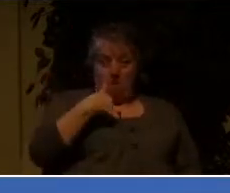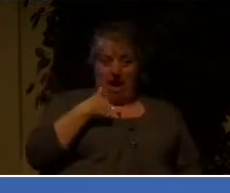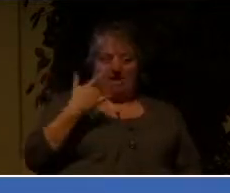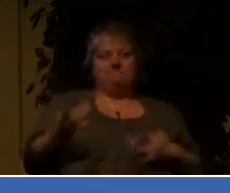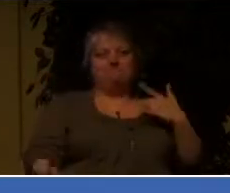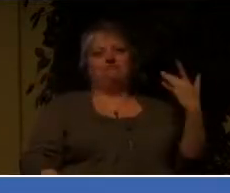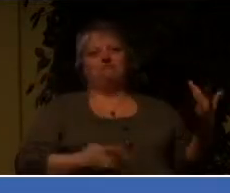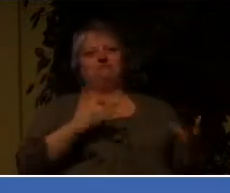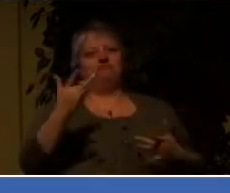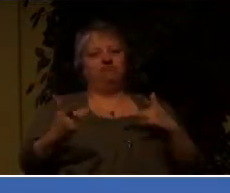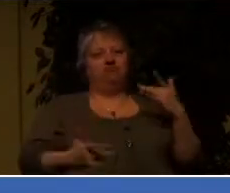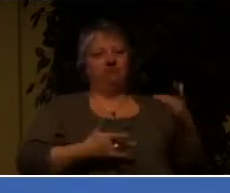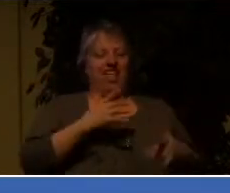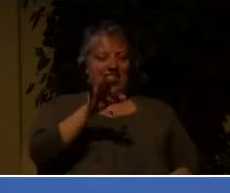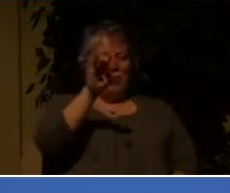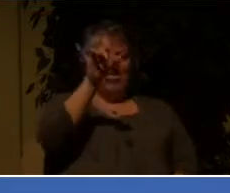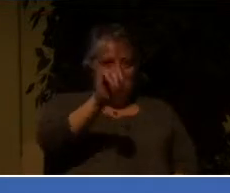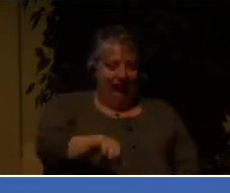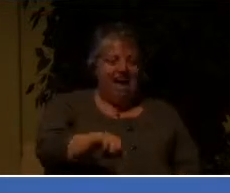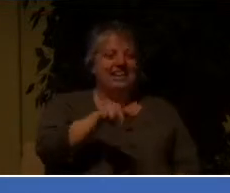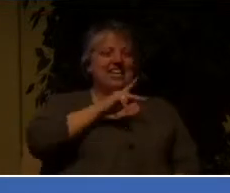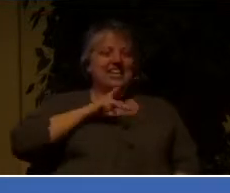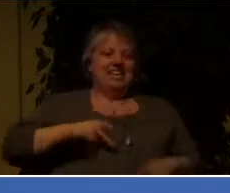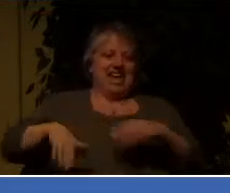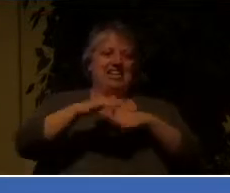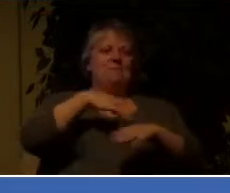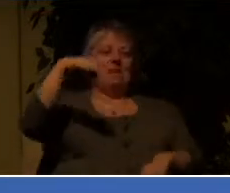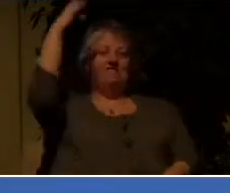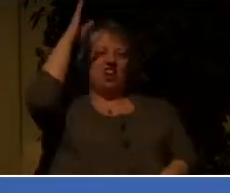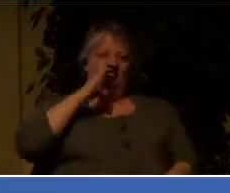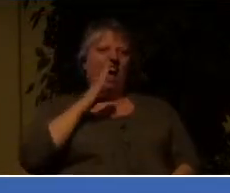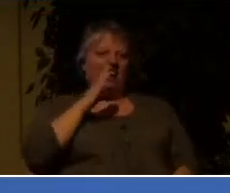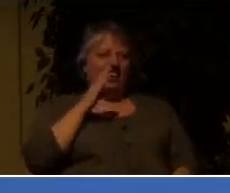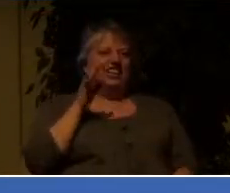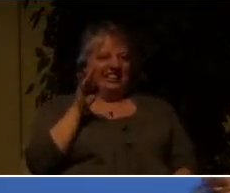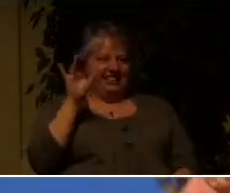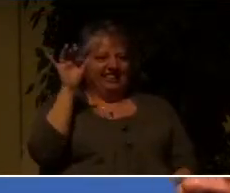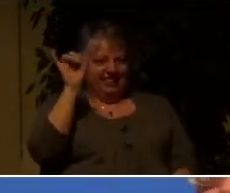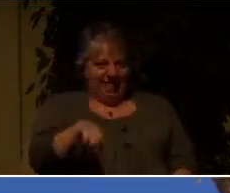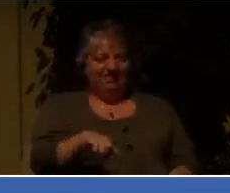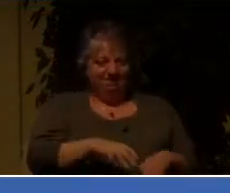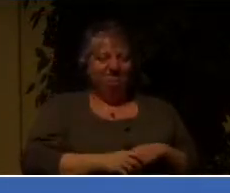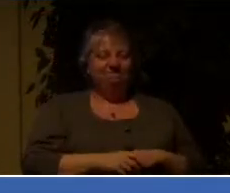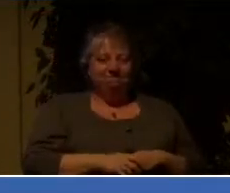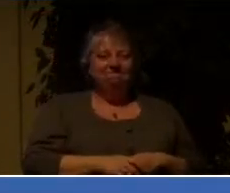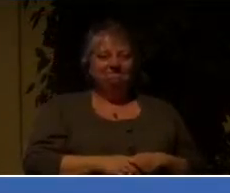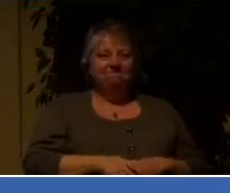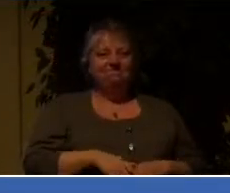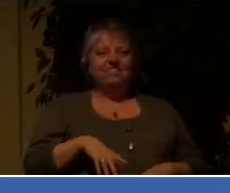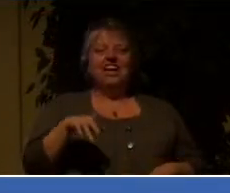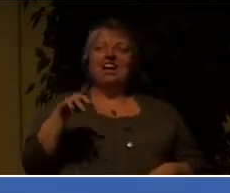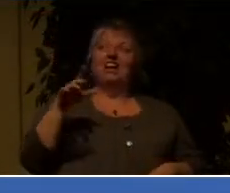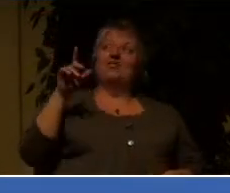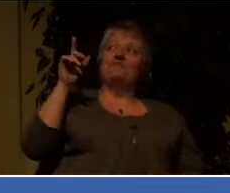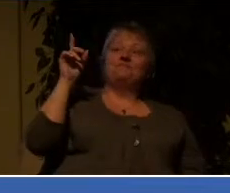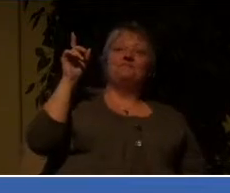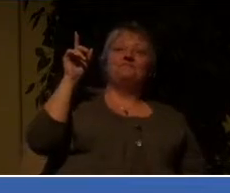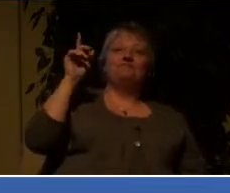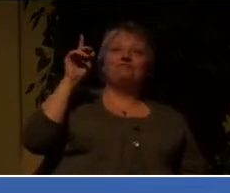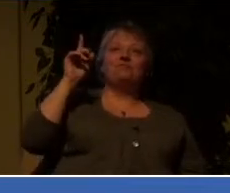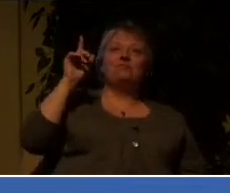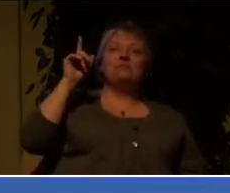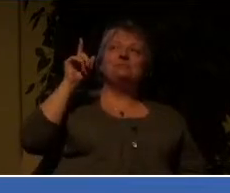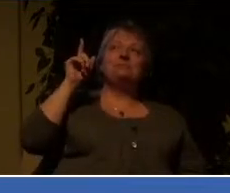is what the kingdom of God is about. It's God's power at work in the lives of his people to accomplish